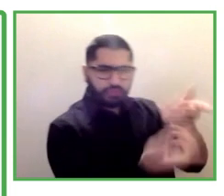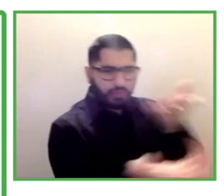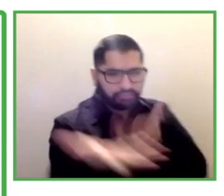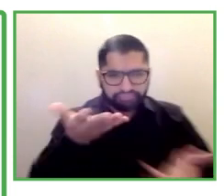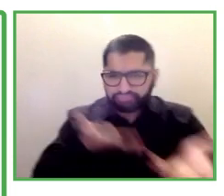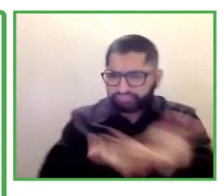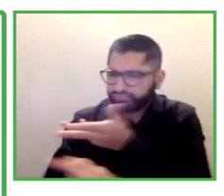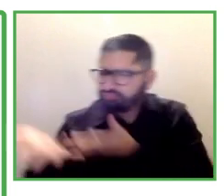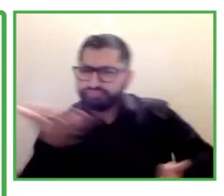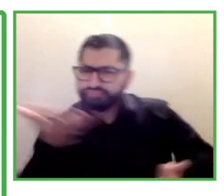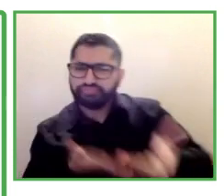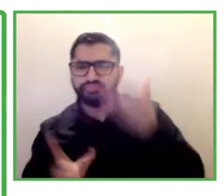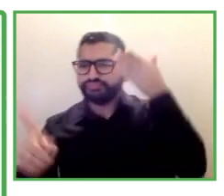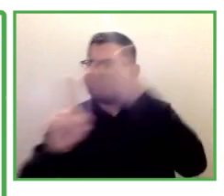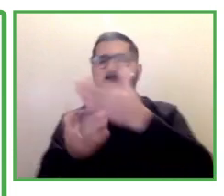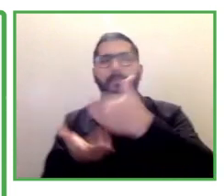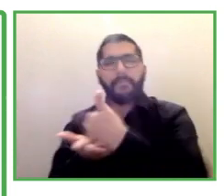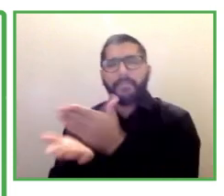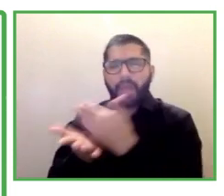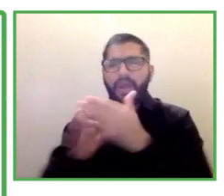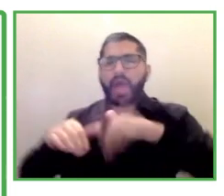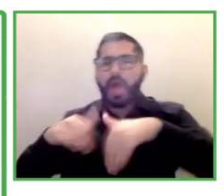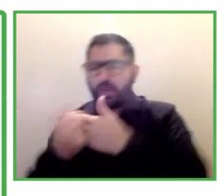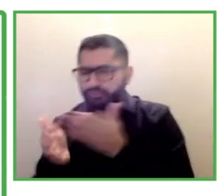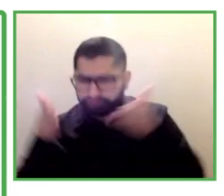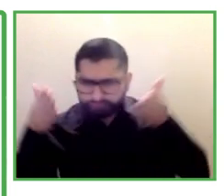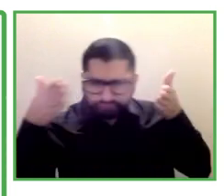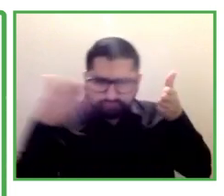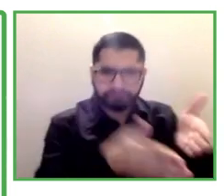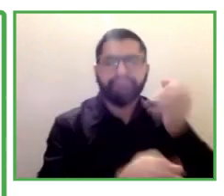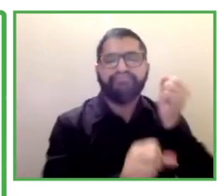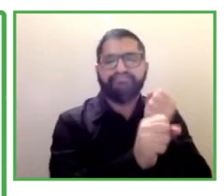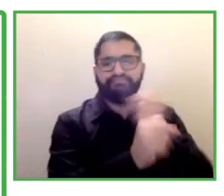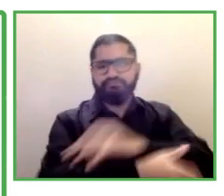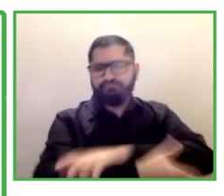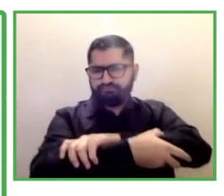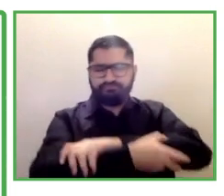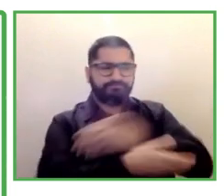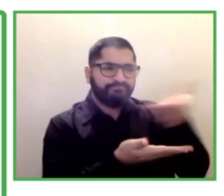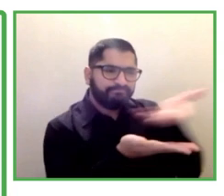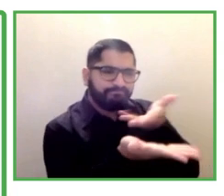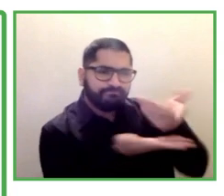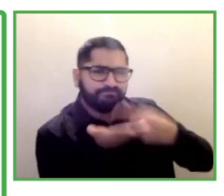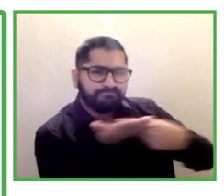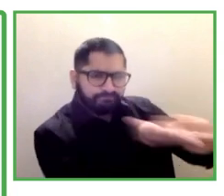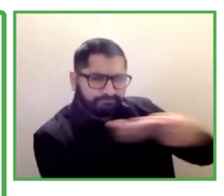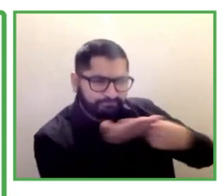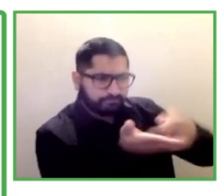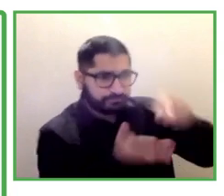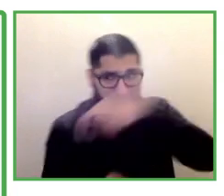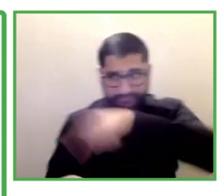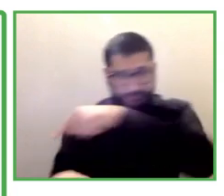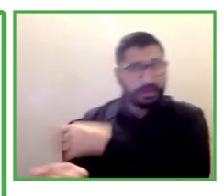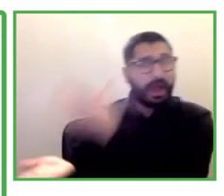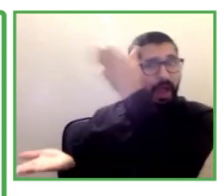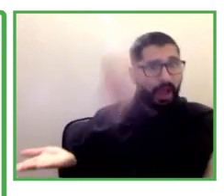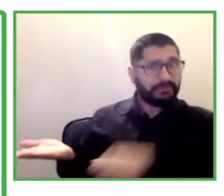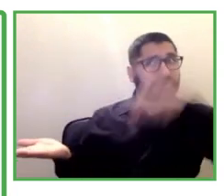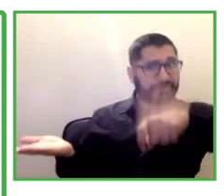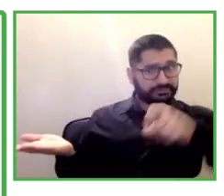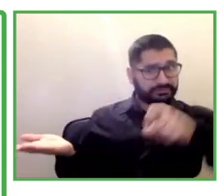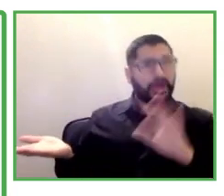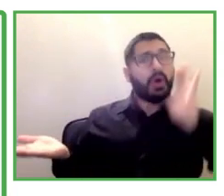their needs are currently and do we have someone that we truly feel will be the right fit. It's very important during this time